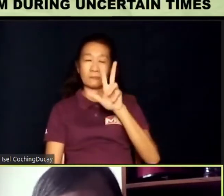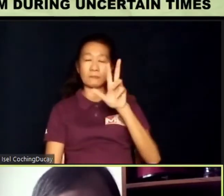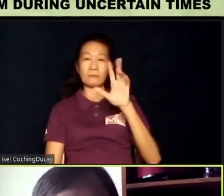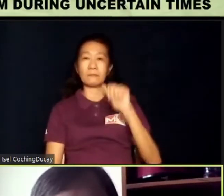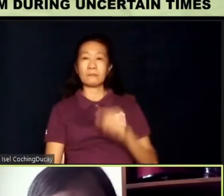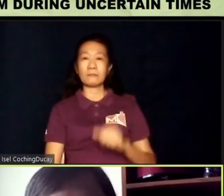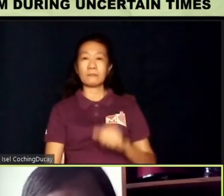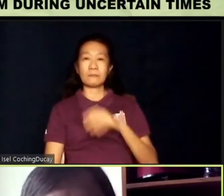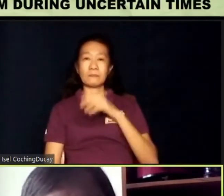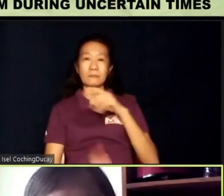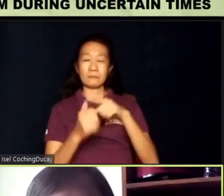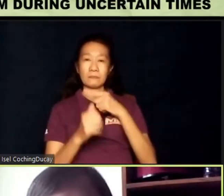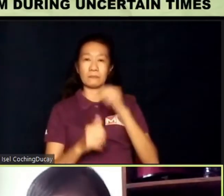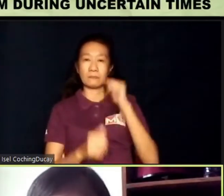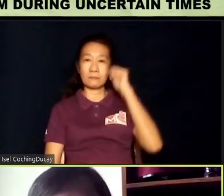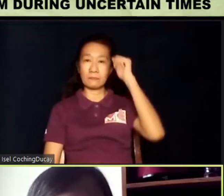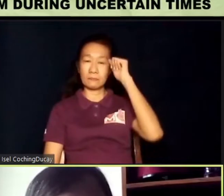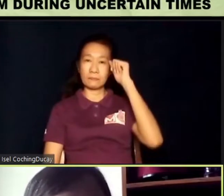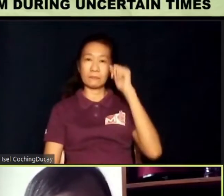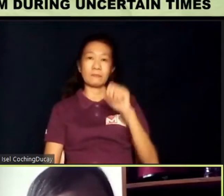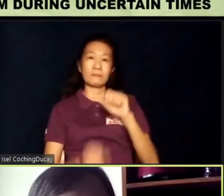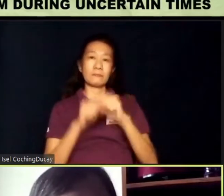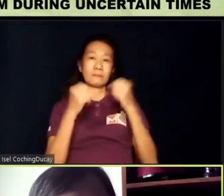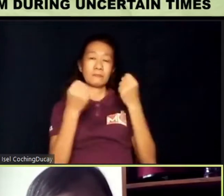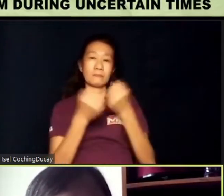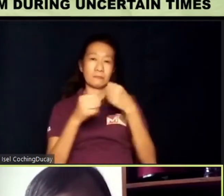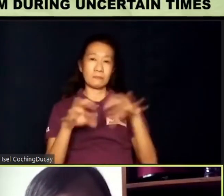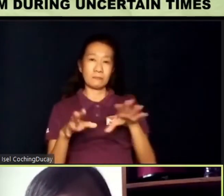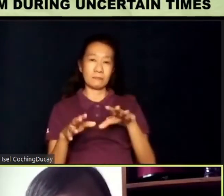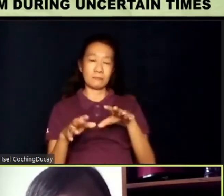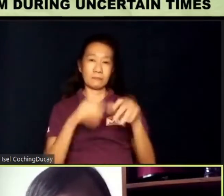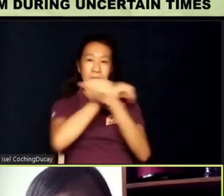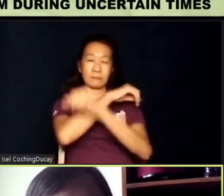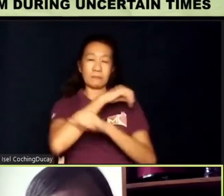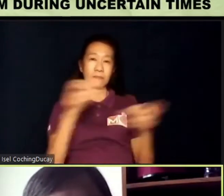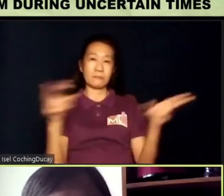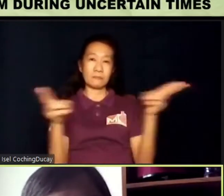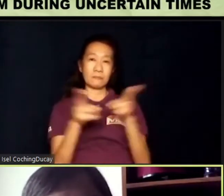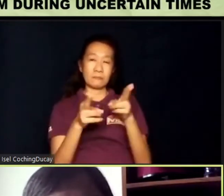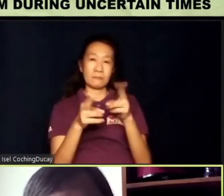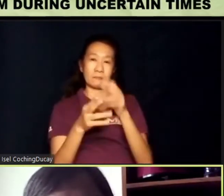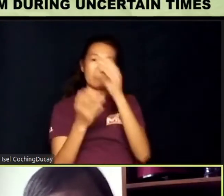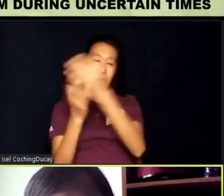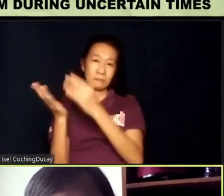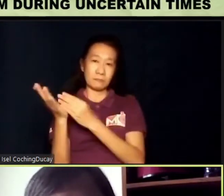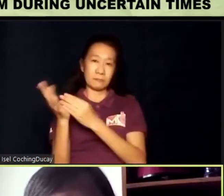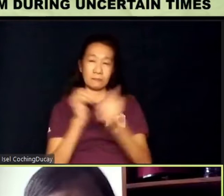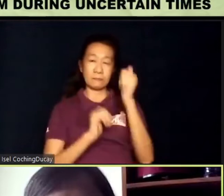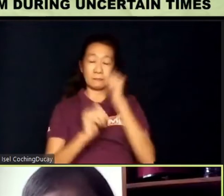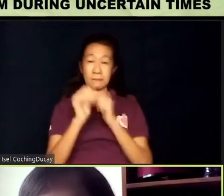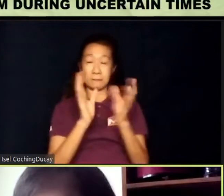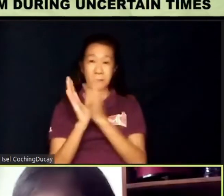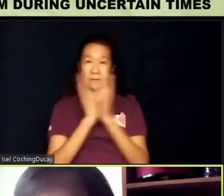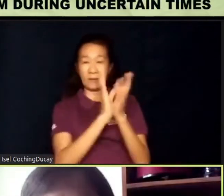Carl, is an adult on the spectrum who finished an architecture short course. He is active in the community,